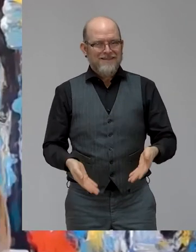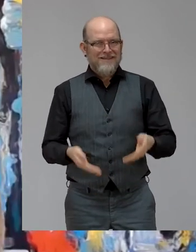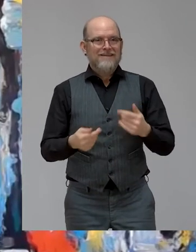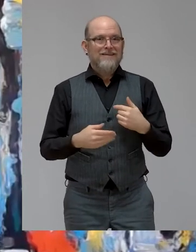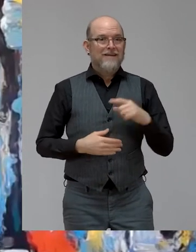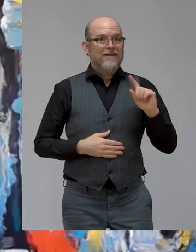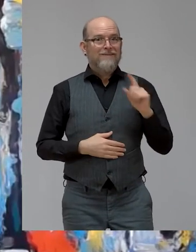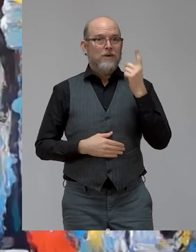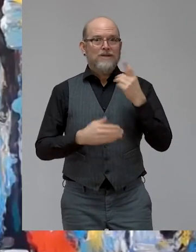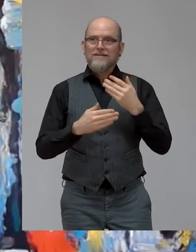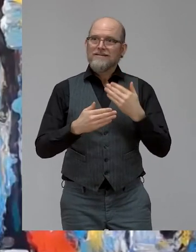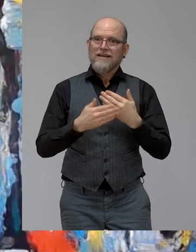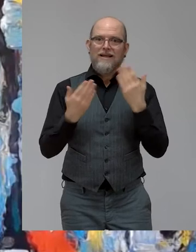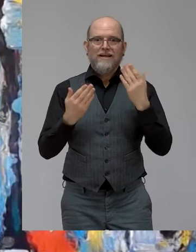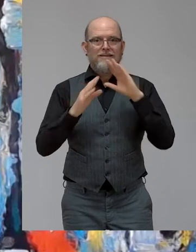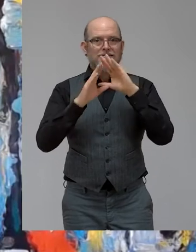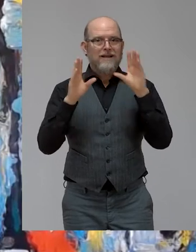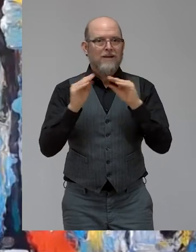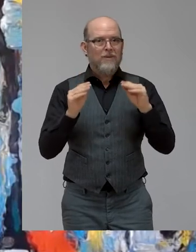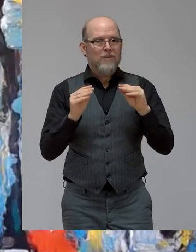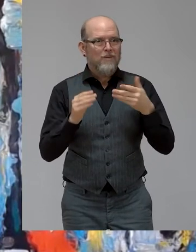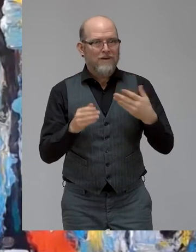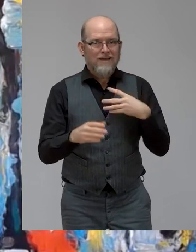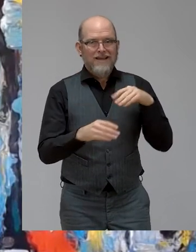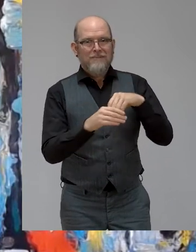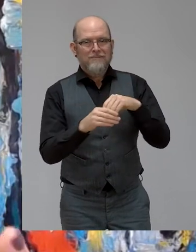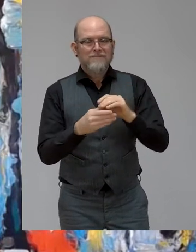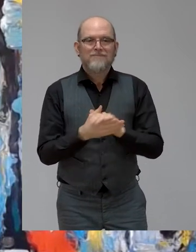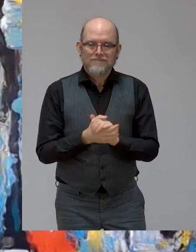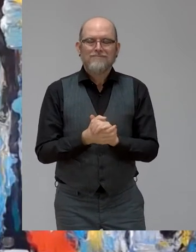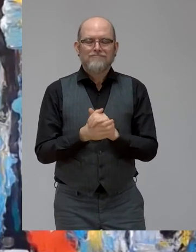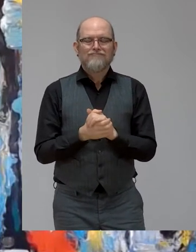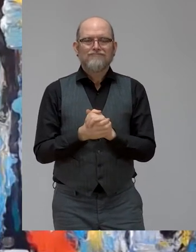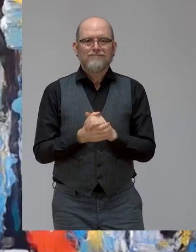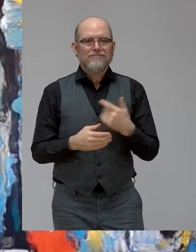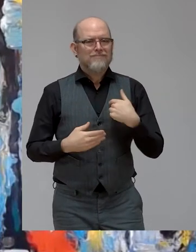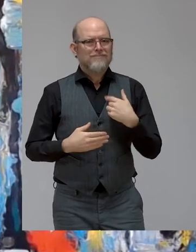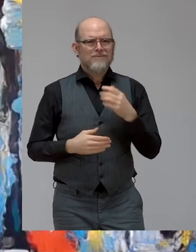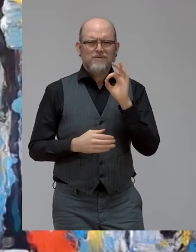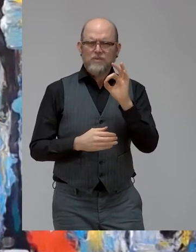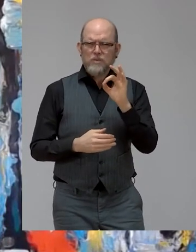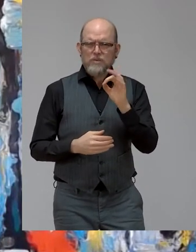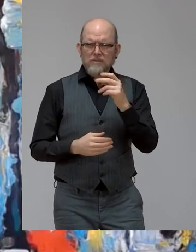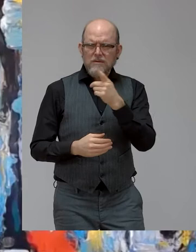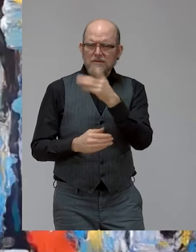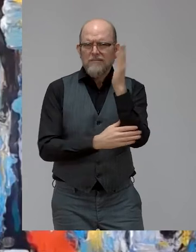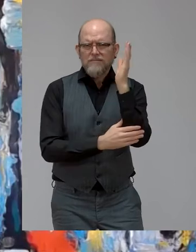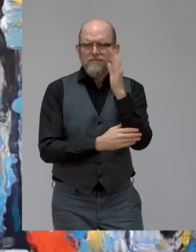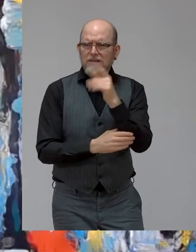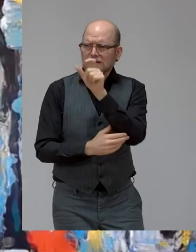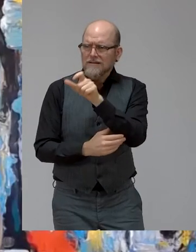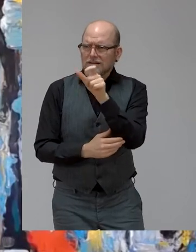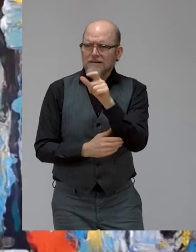Project, and I'm very happy to have amazing speakers as we're just introduced, and we will